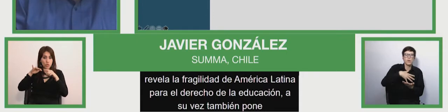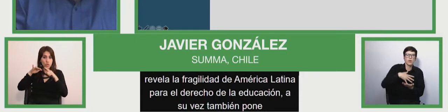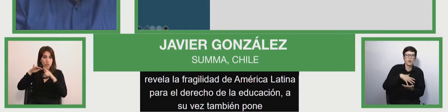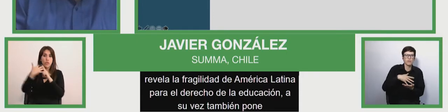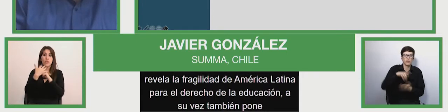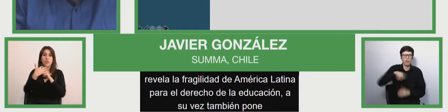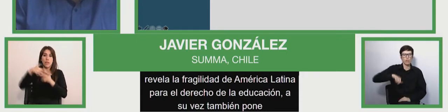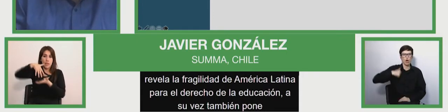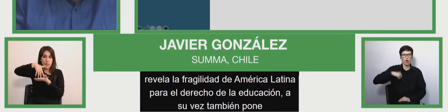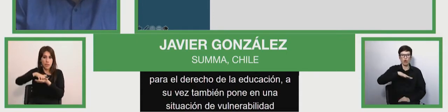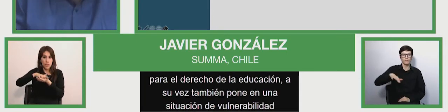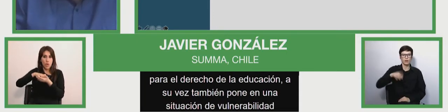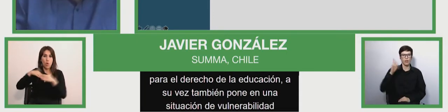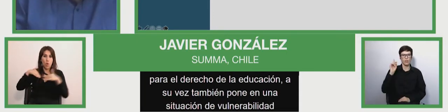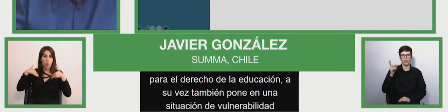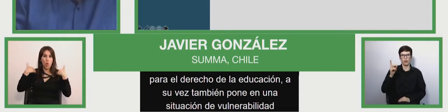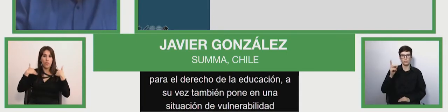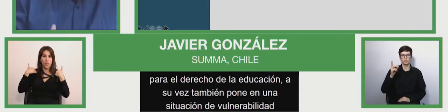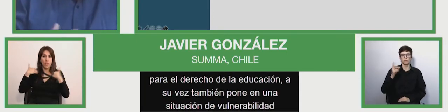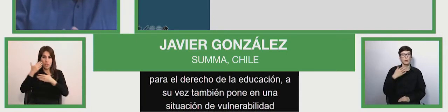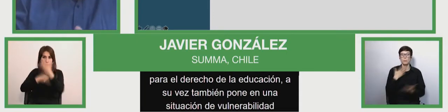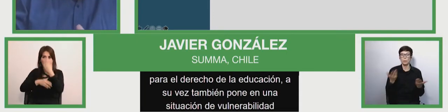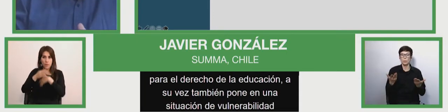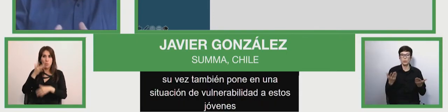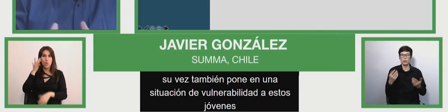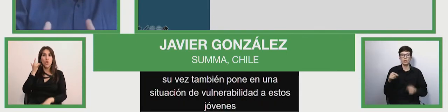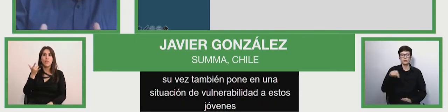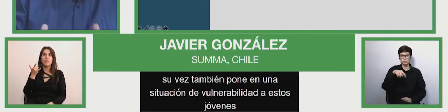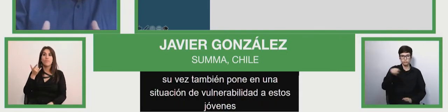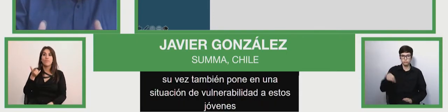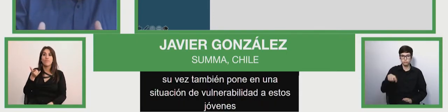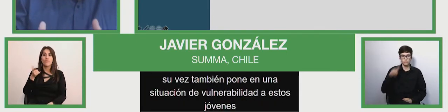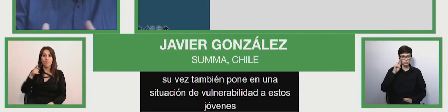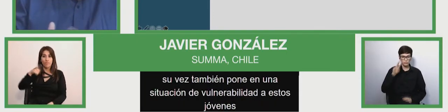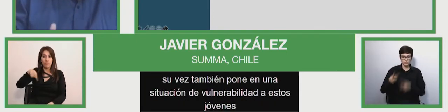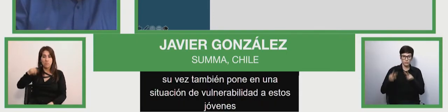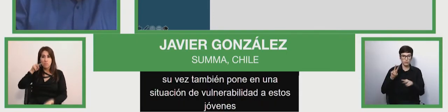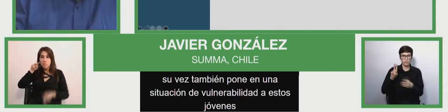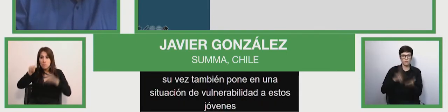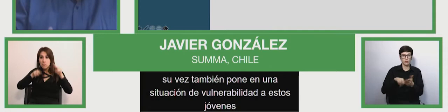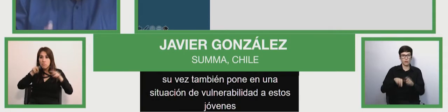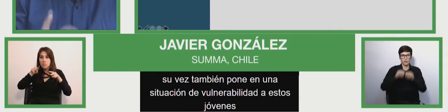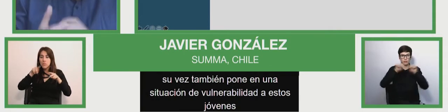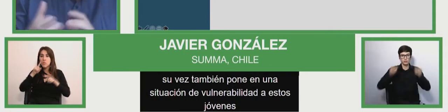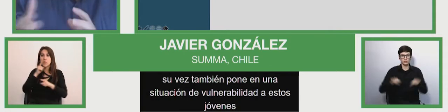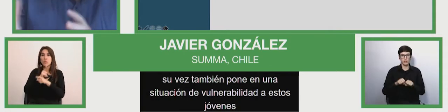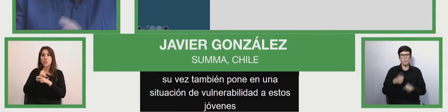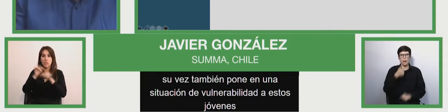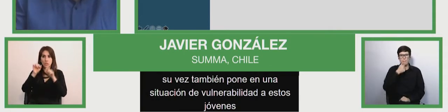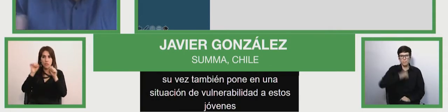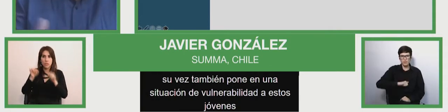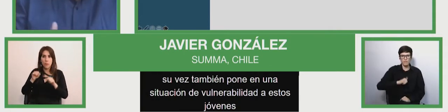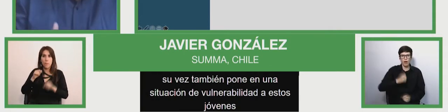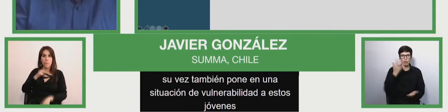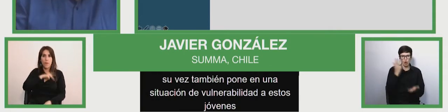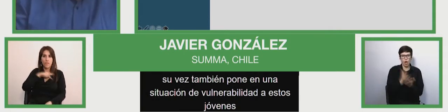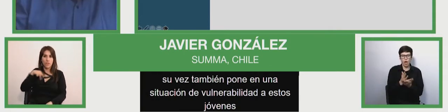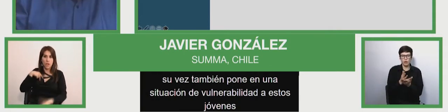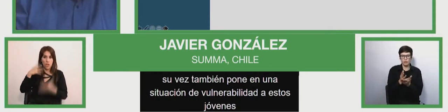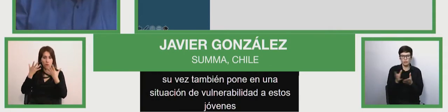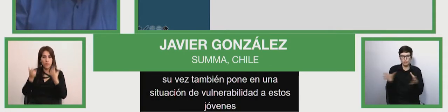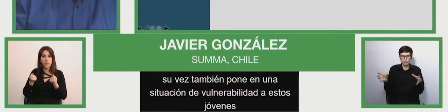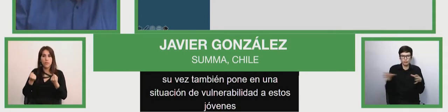with this capacity because of what is seen is that in privatized system, we have concentrations in